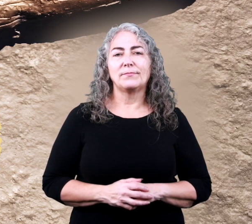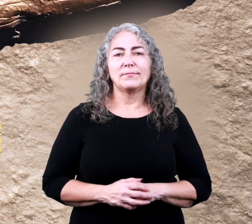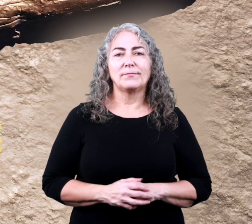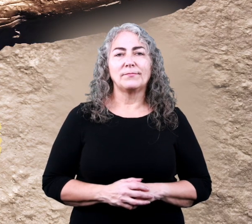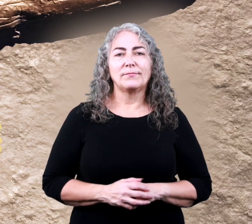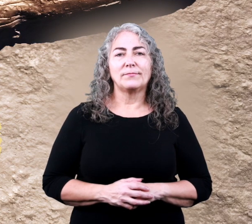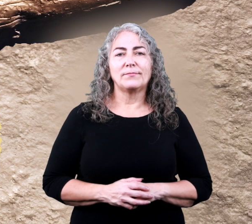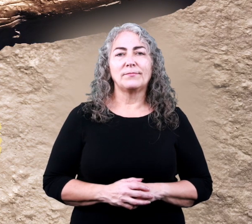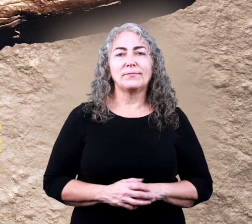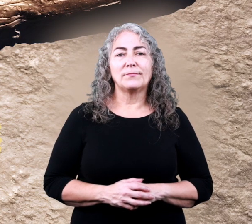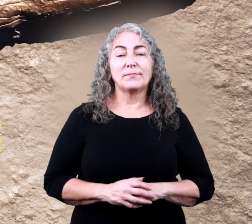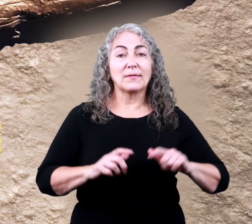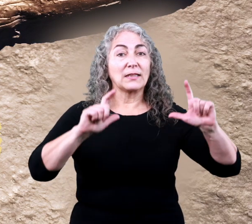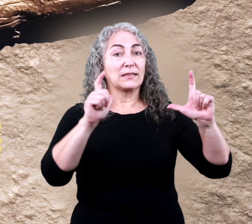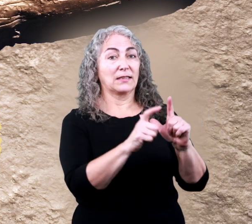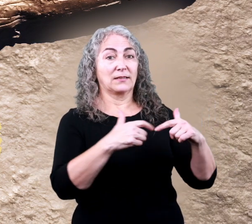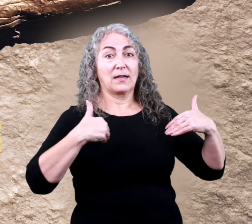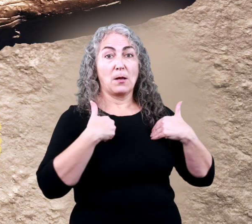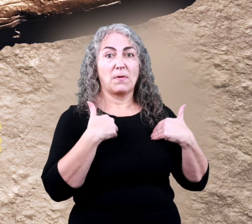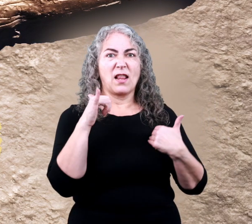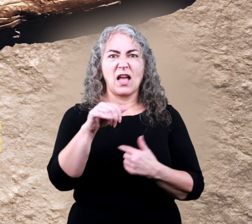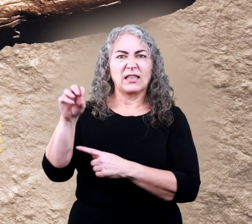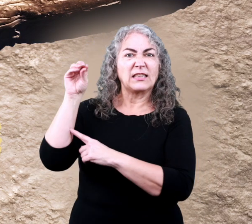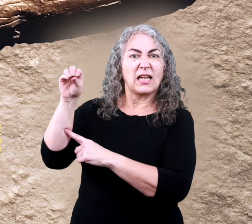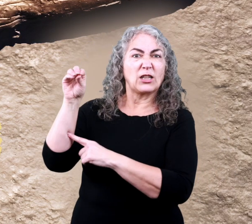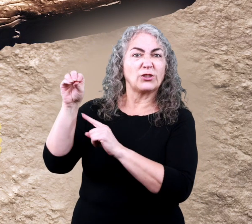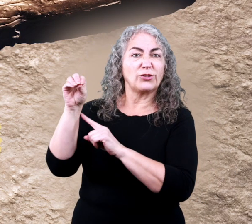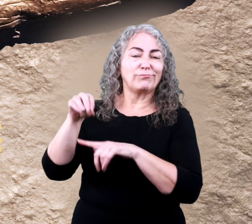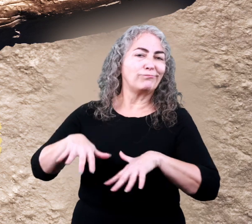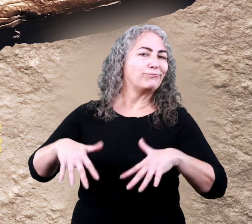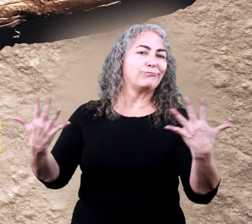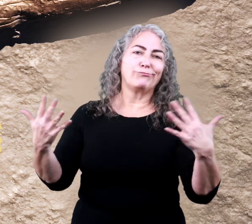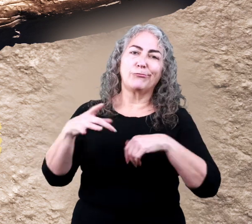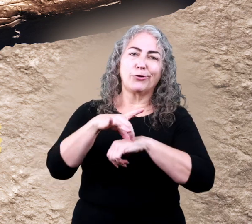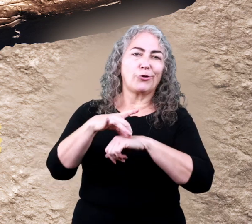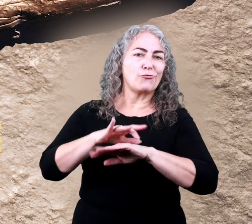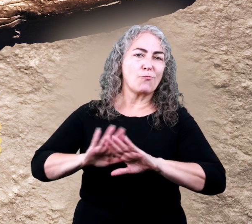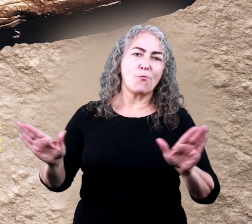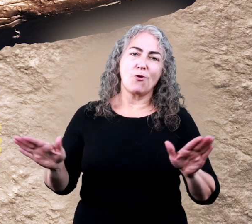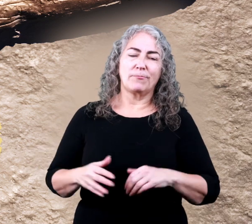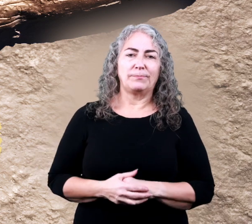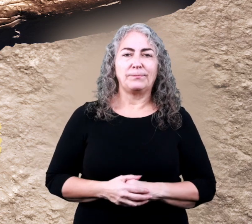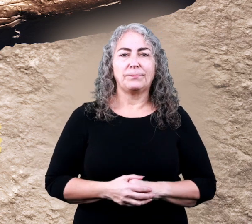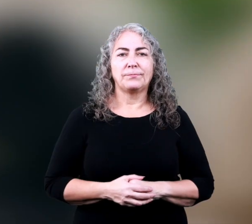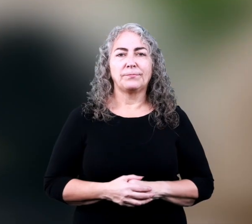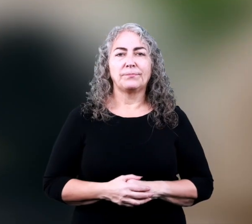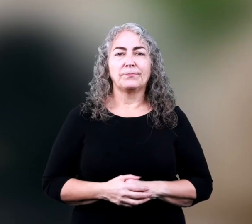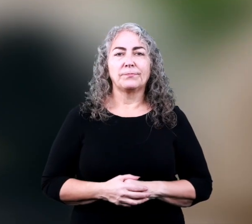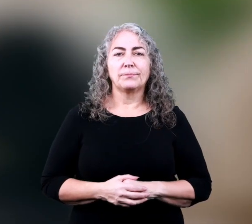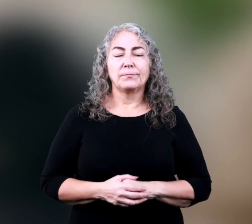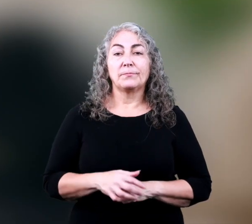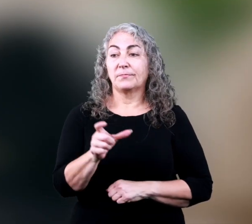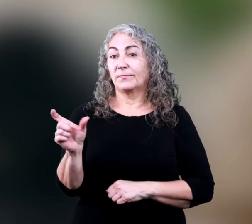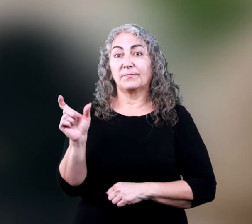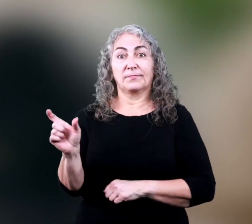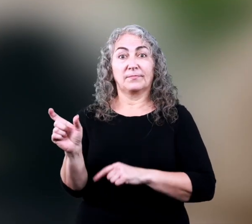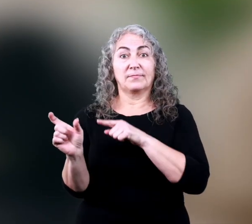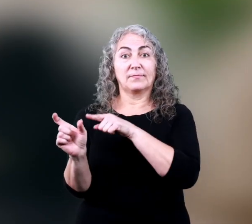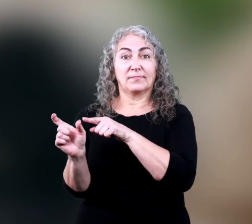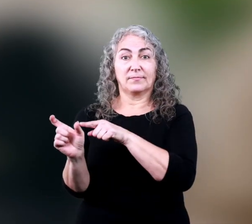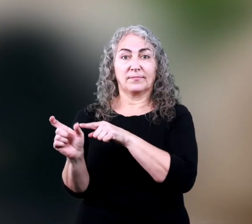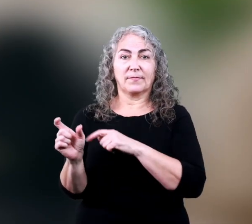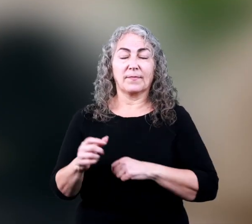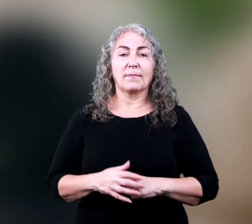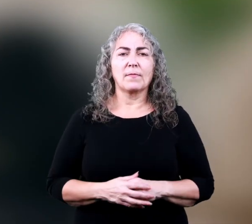extinct animals like the dinosaurs no longer live on the earth fill in the